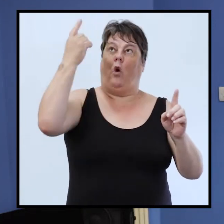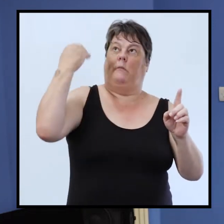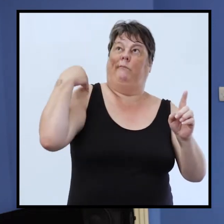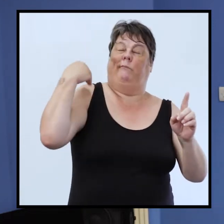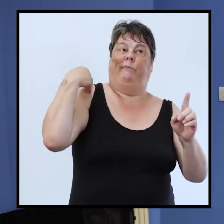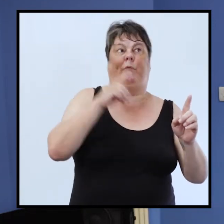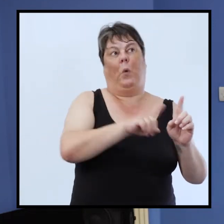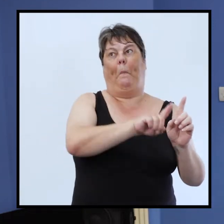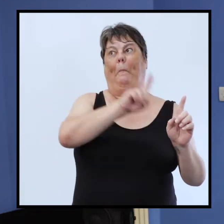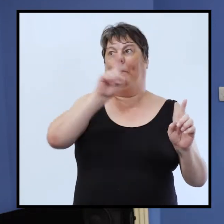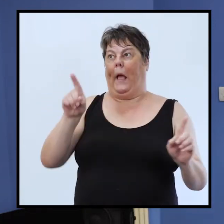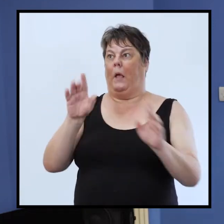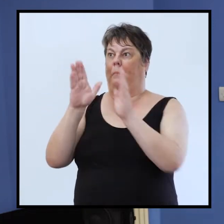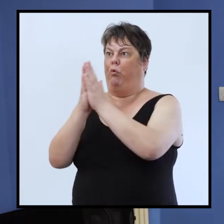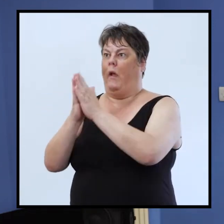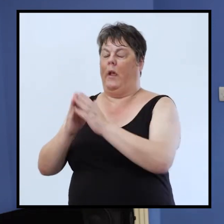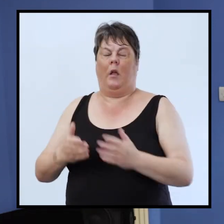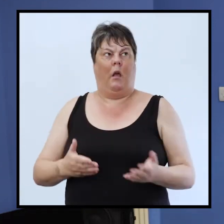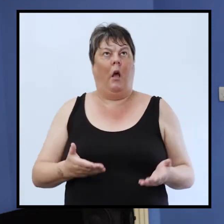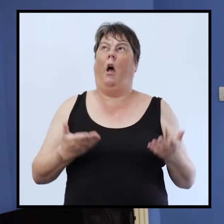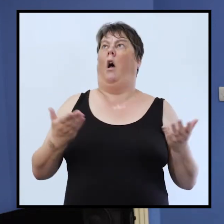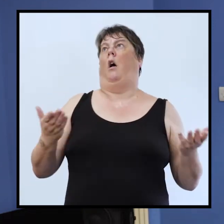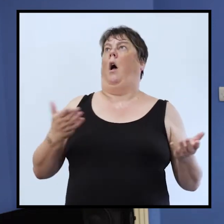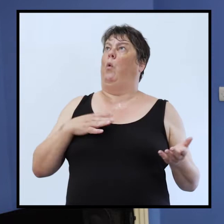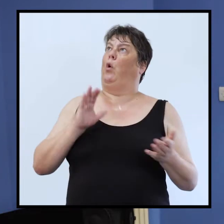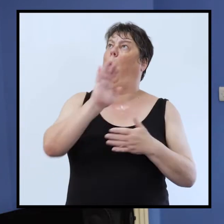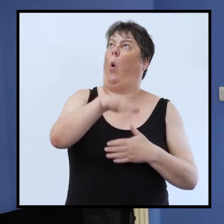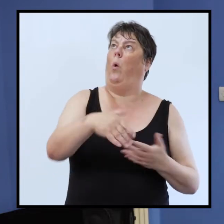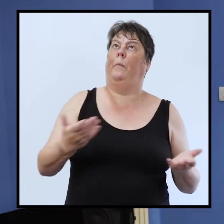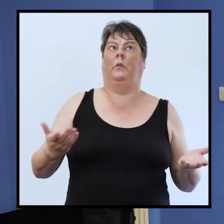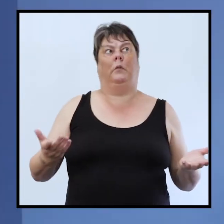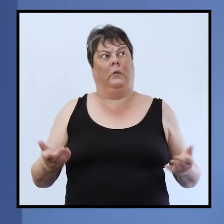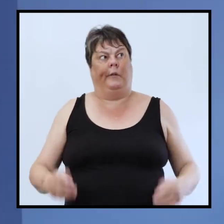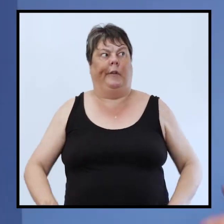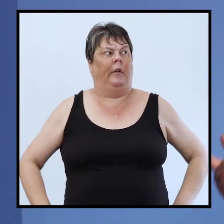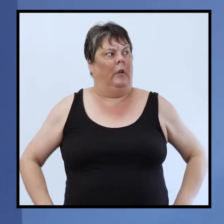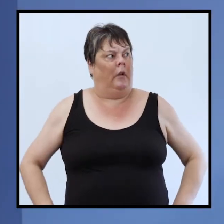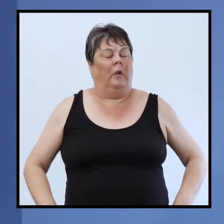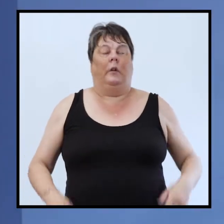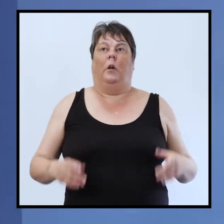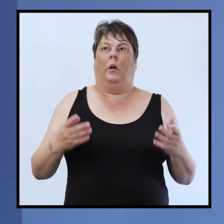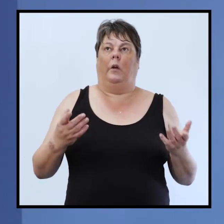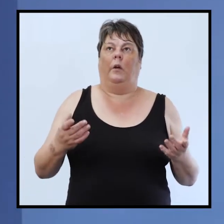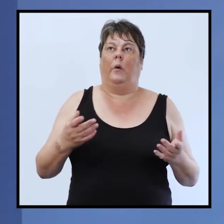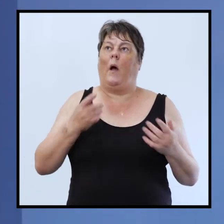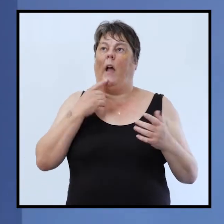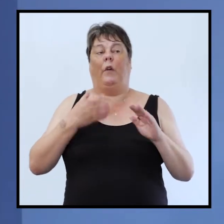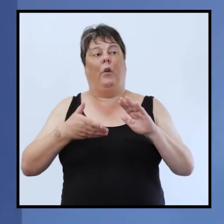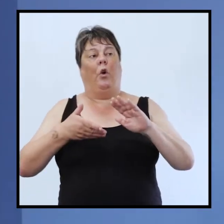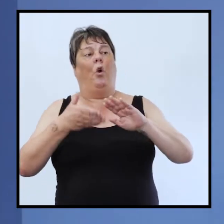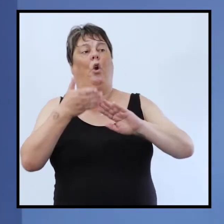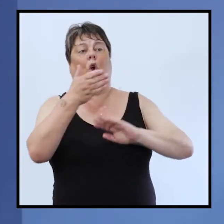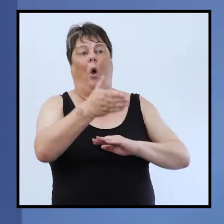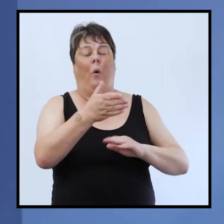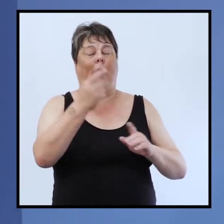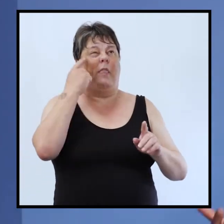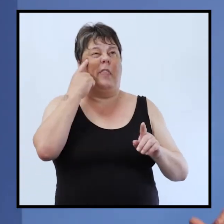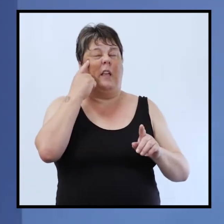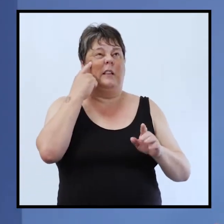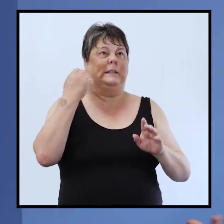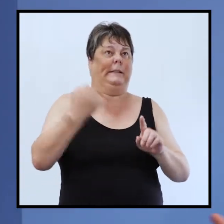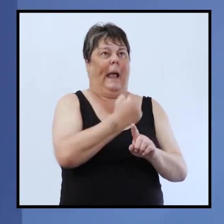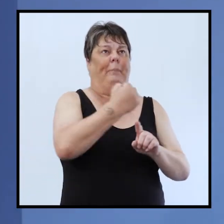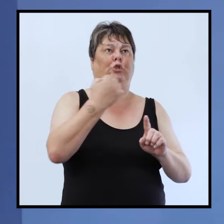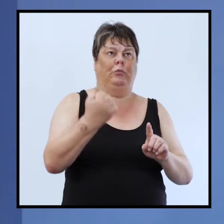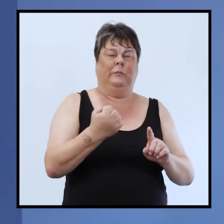i'm gonna get home pray for them and you know you're either going to take that with you and regret it or you're just going to step out and see what happens so